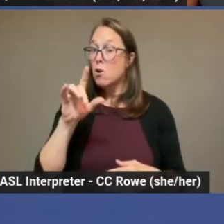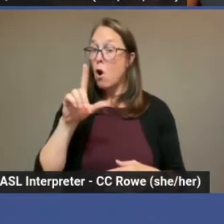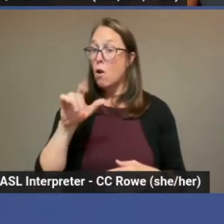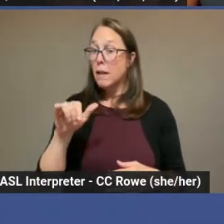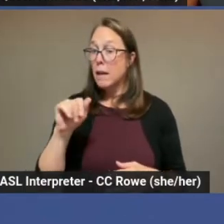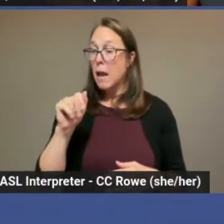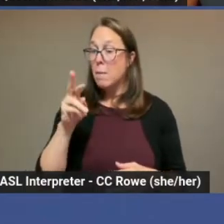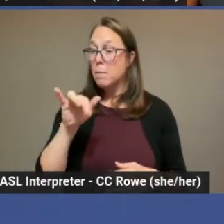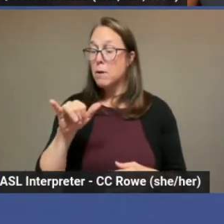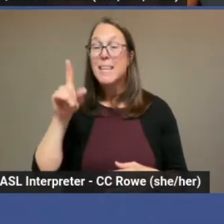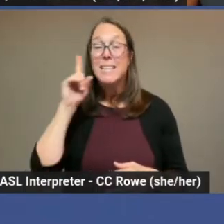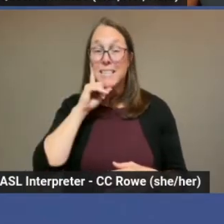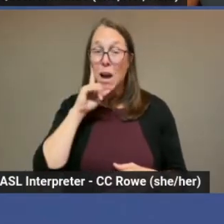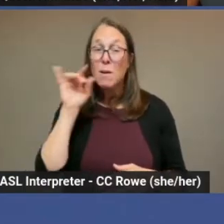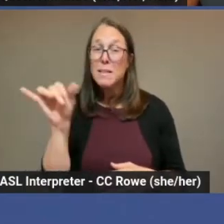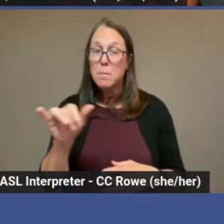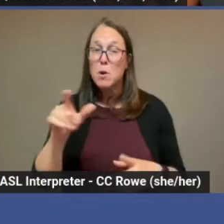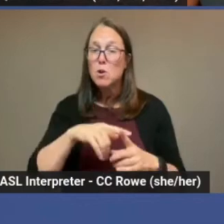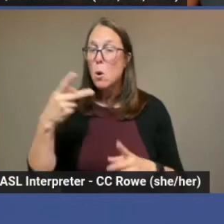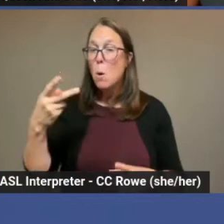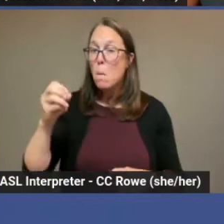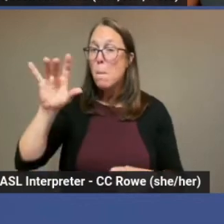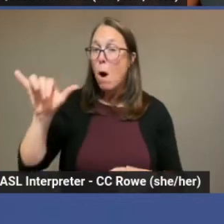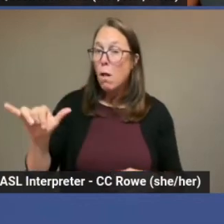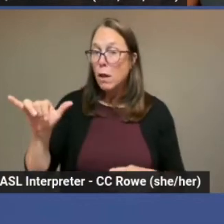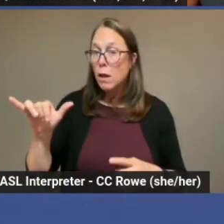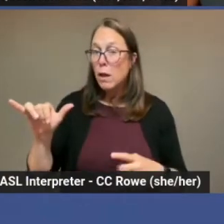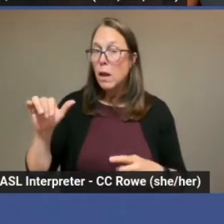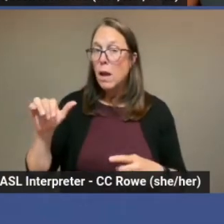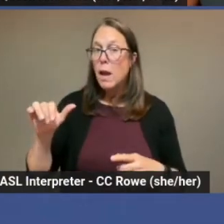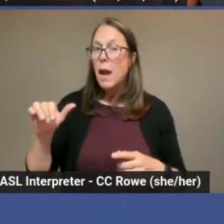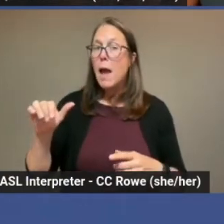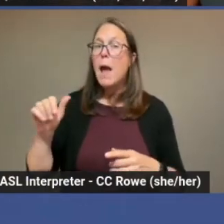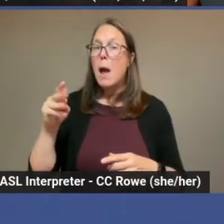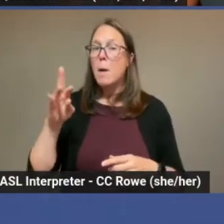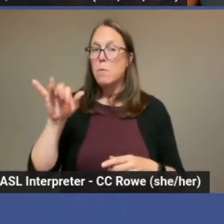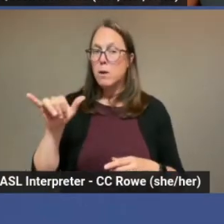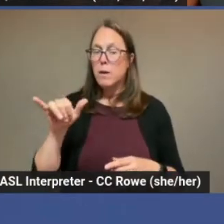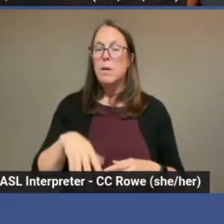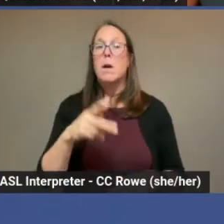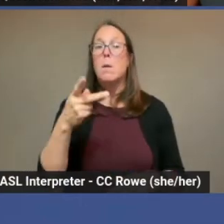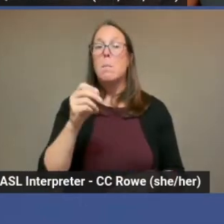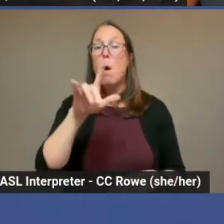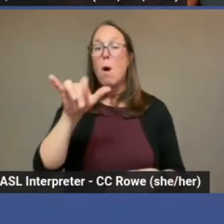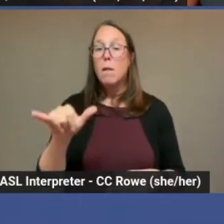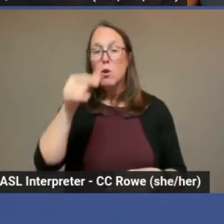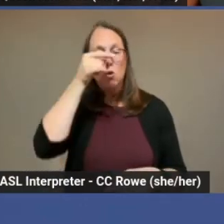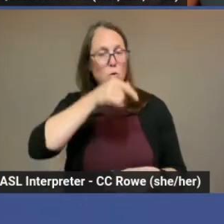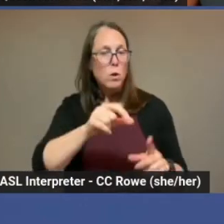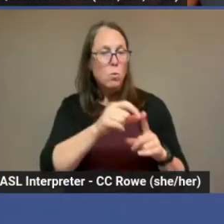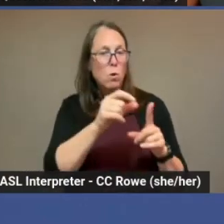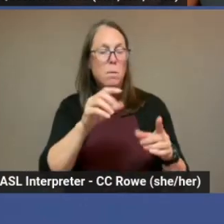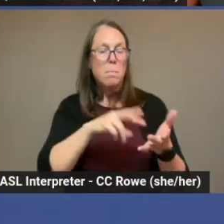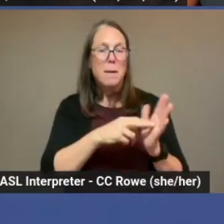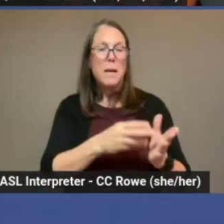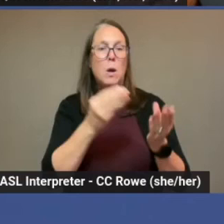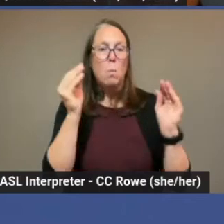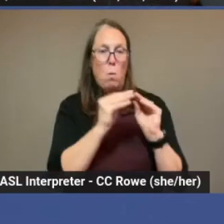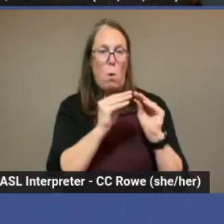Polly is Greek for many, amor, Latin love. Now,